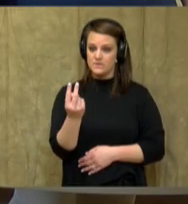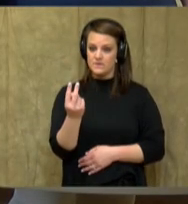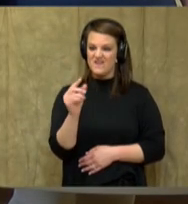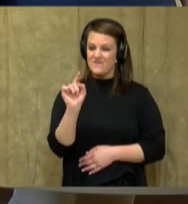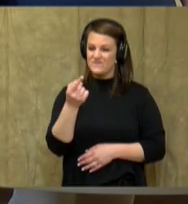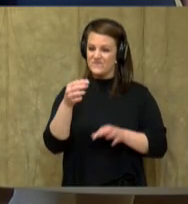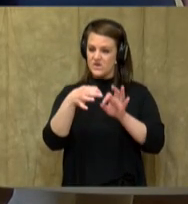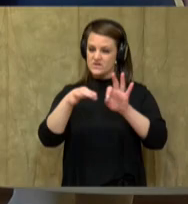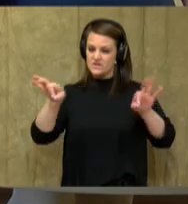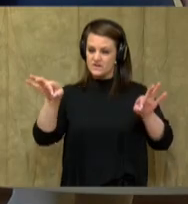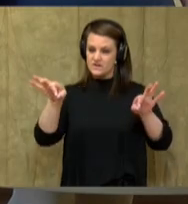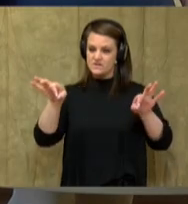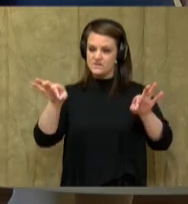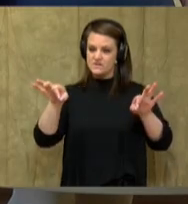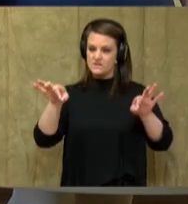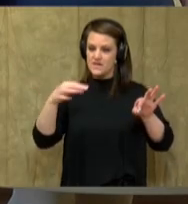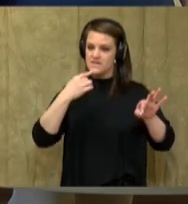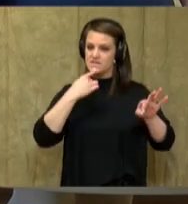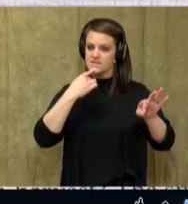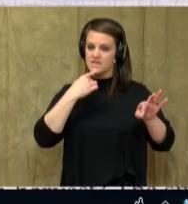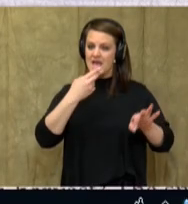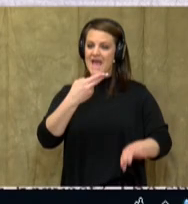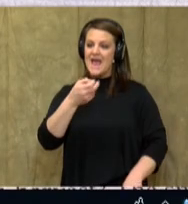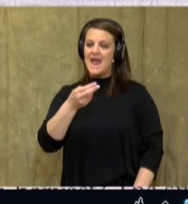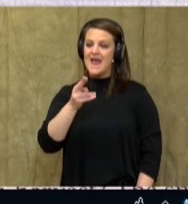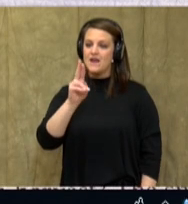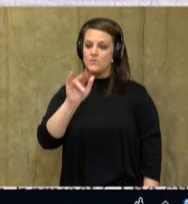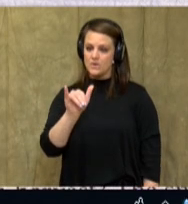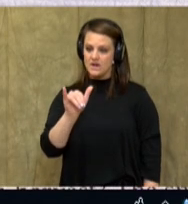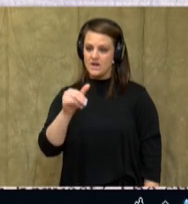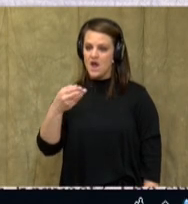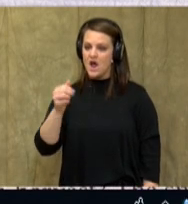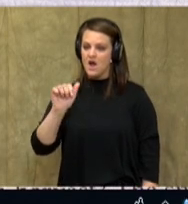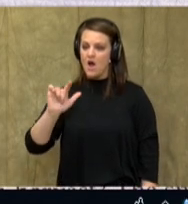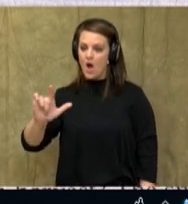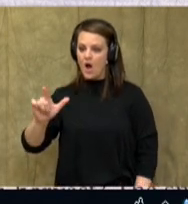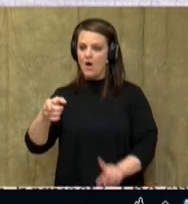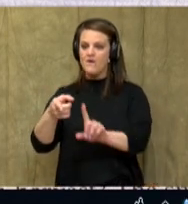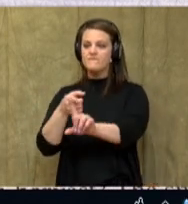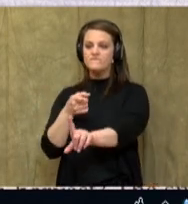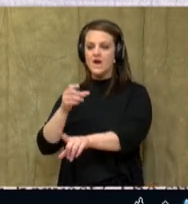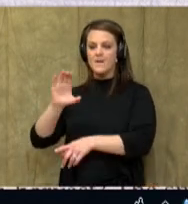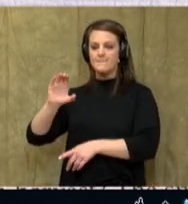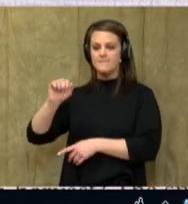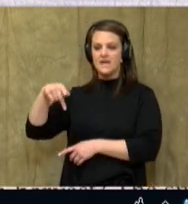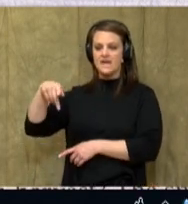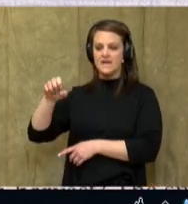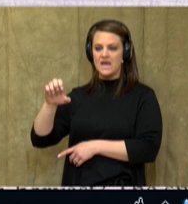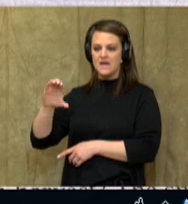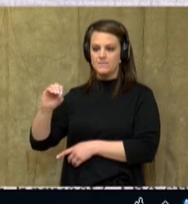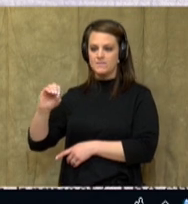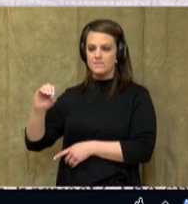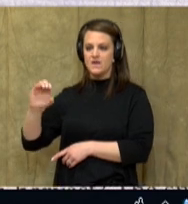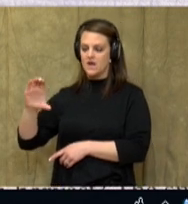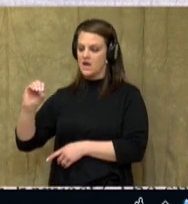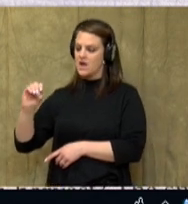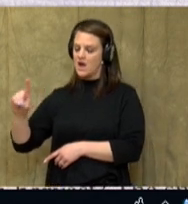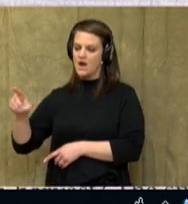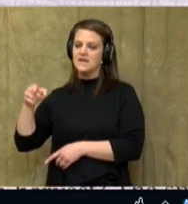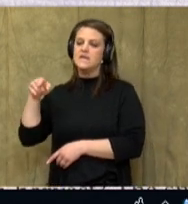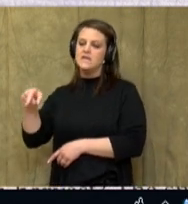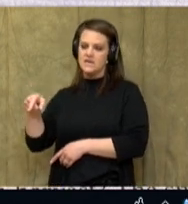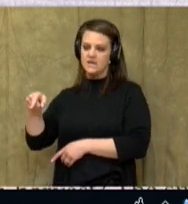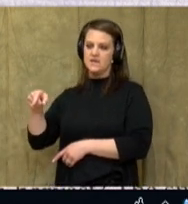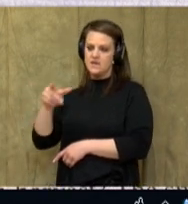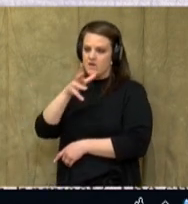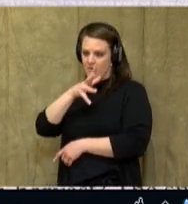very first sentence, it said that Henry Hall from Cape Cod actually cultivated cranberries. So, you would